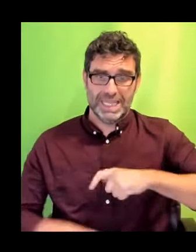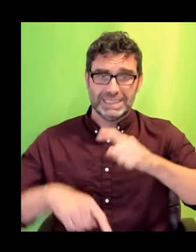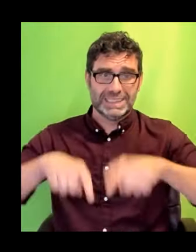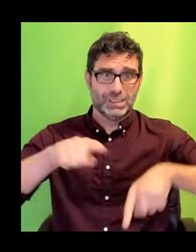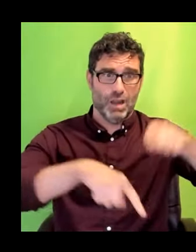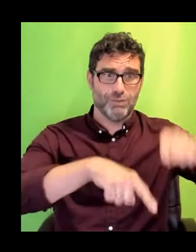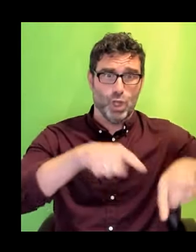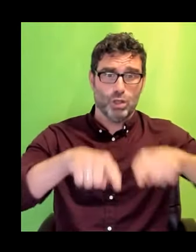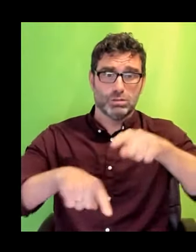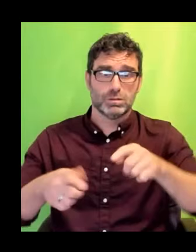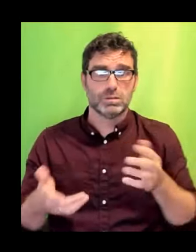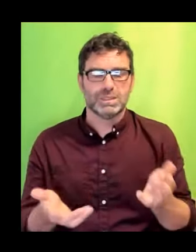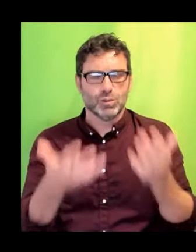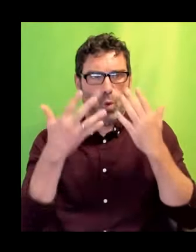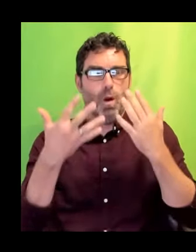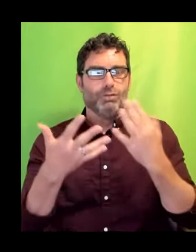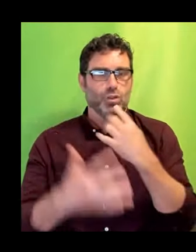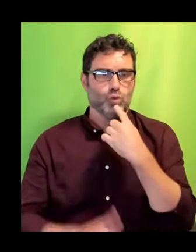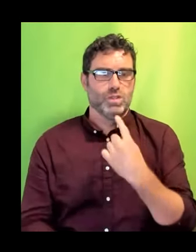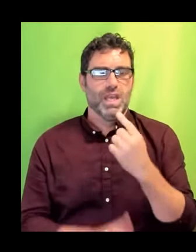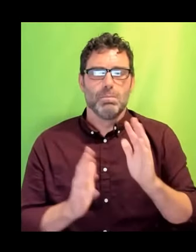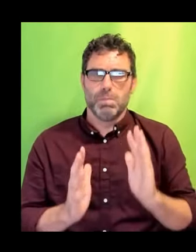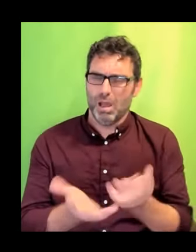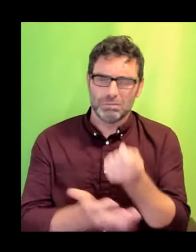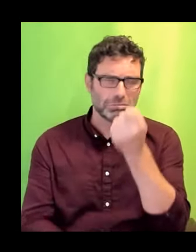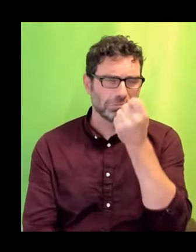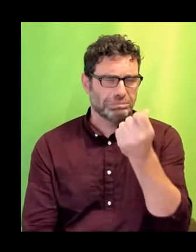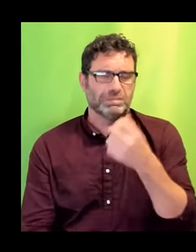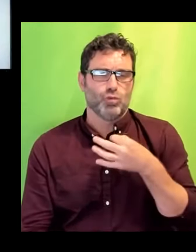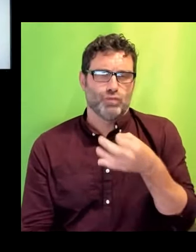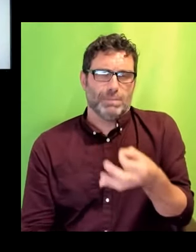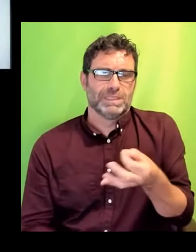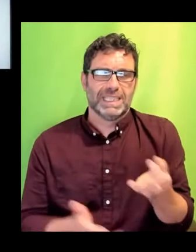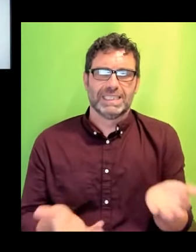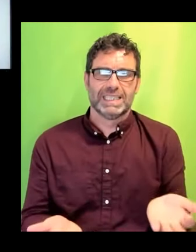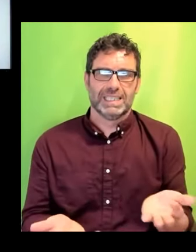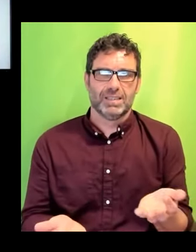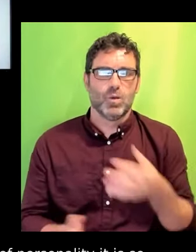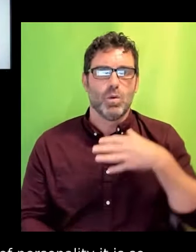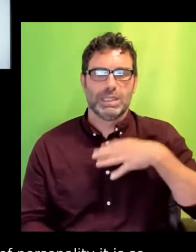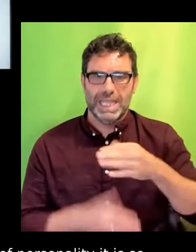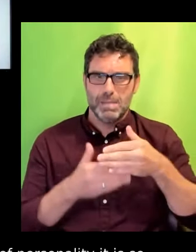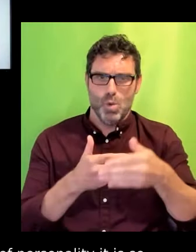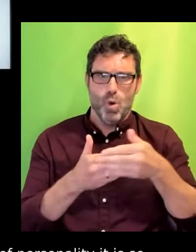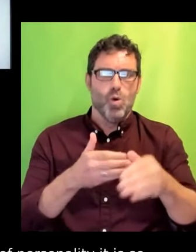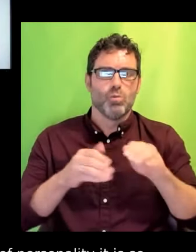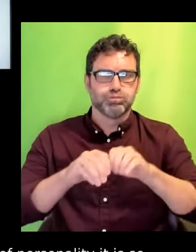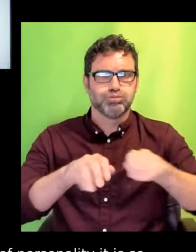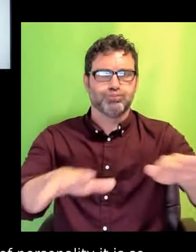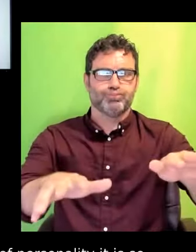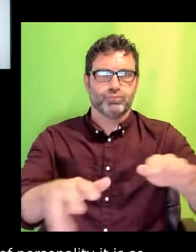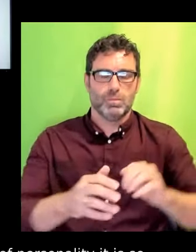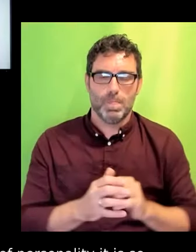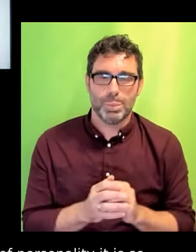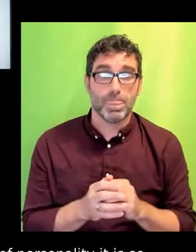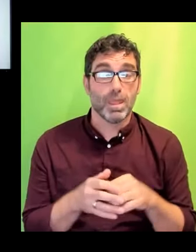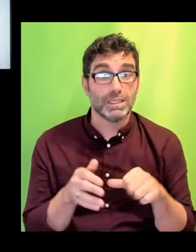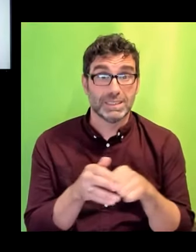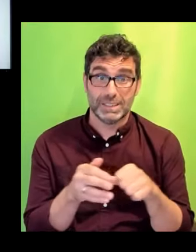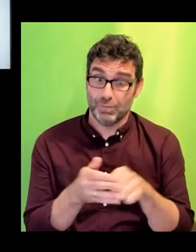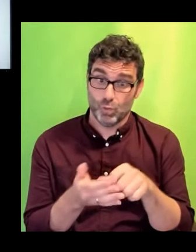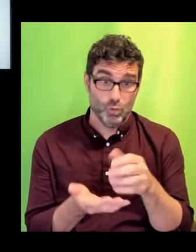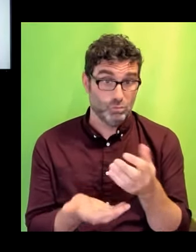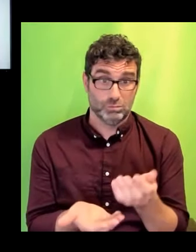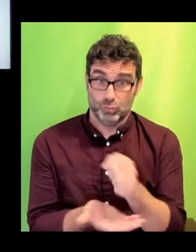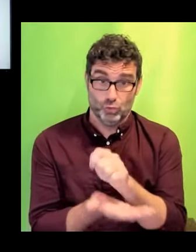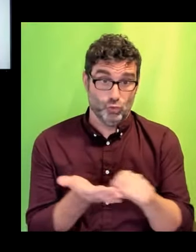and yet it is so rarely represented. And it needs to be. It's hard to write to this diversity. But